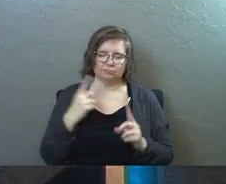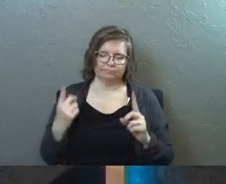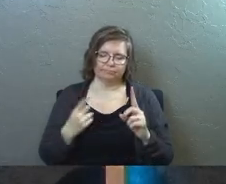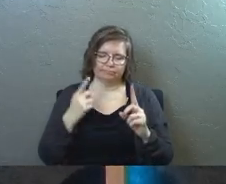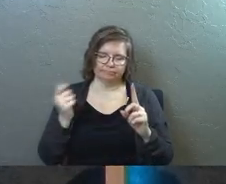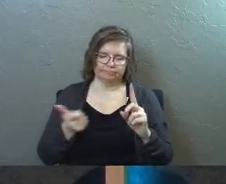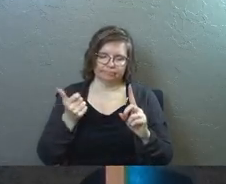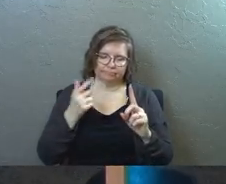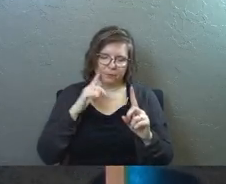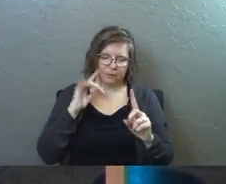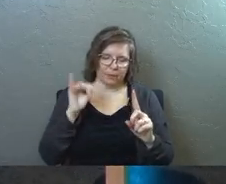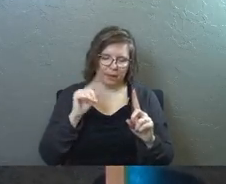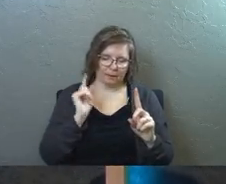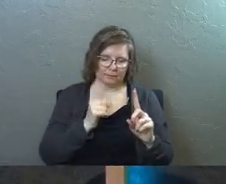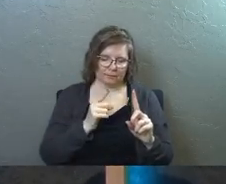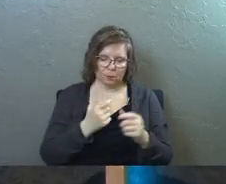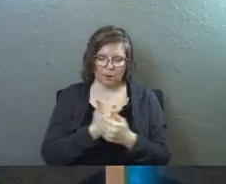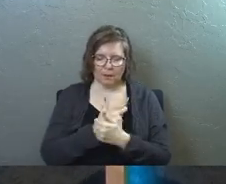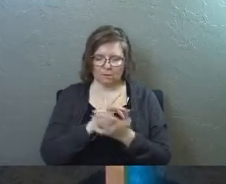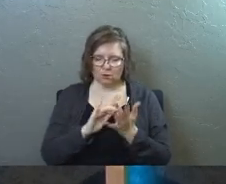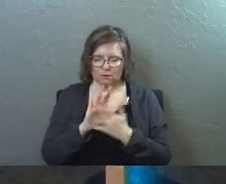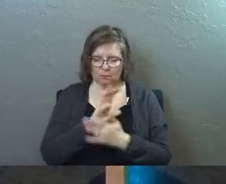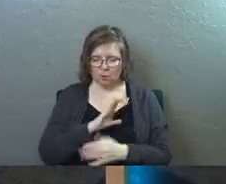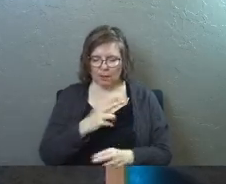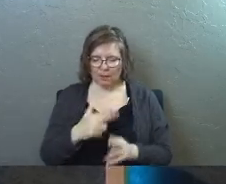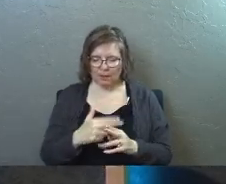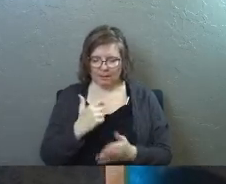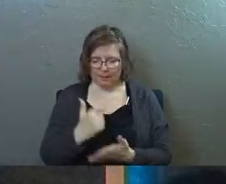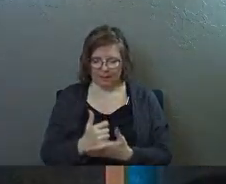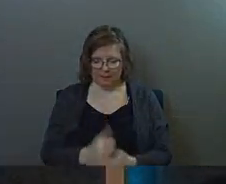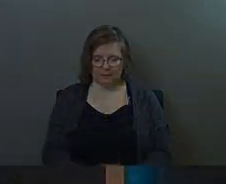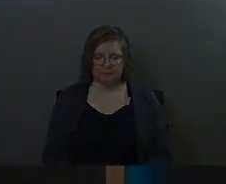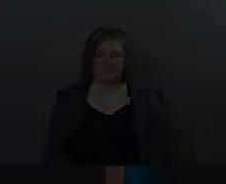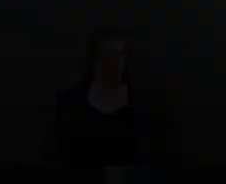after it we love you Jesus in Christ's name amen